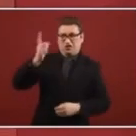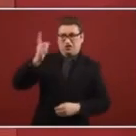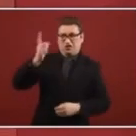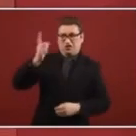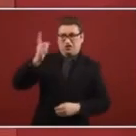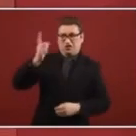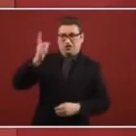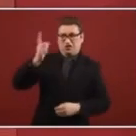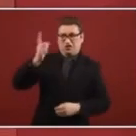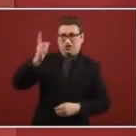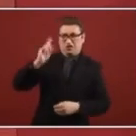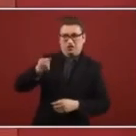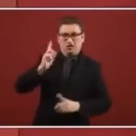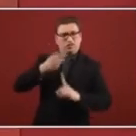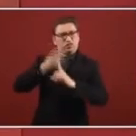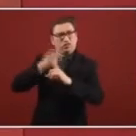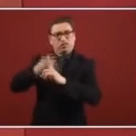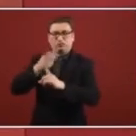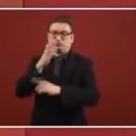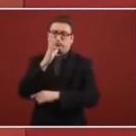or to judge